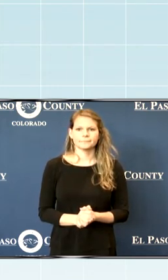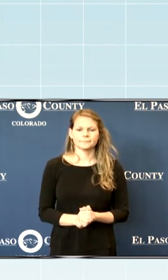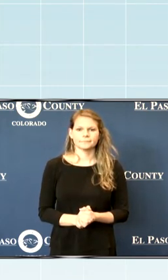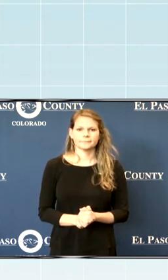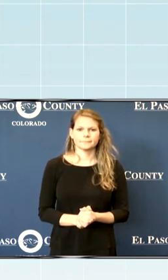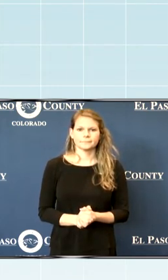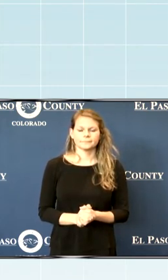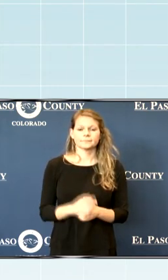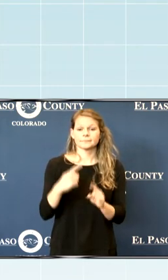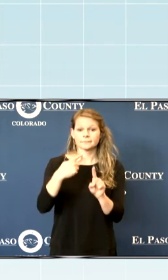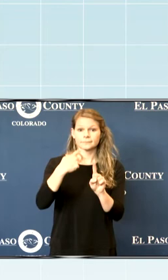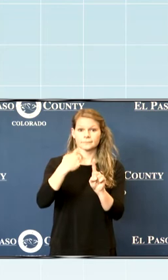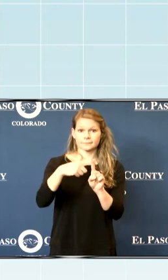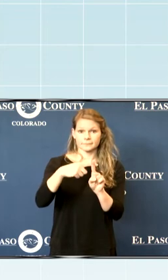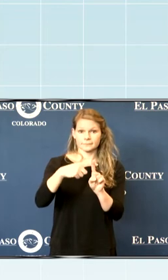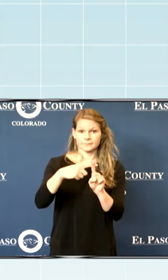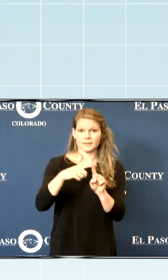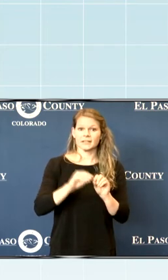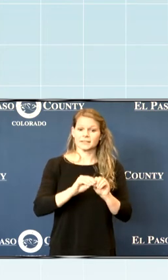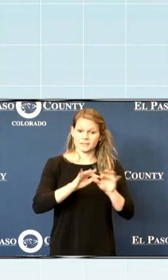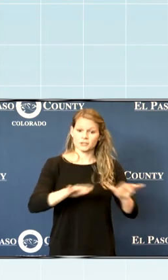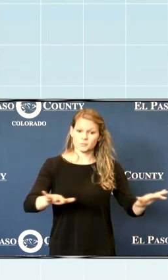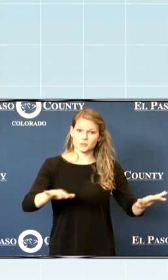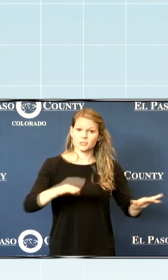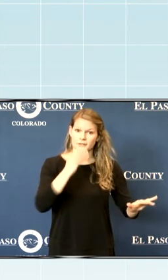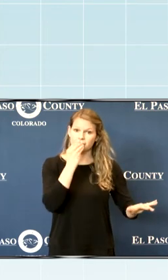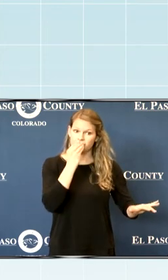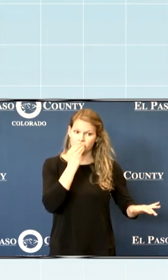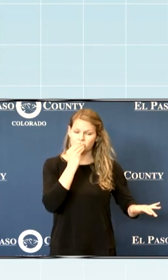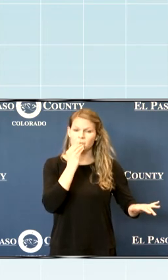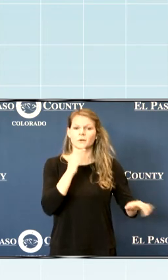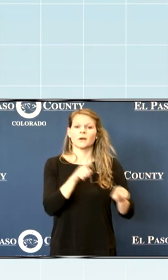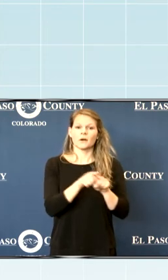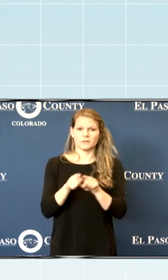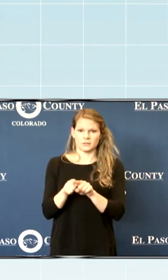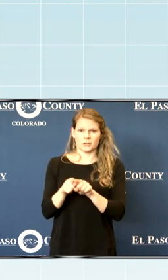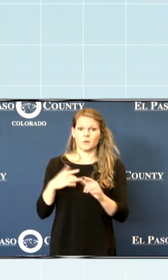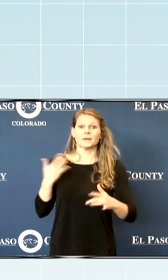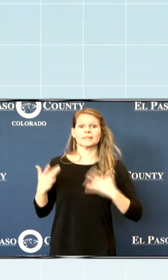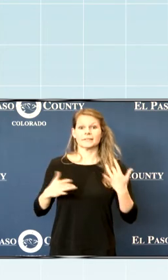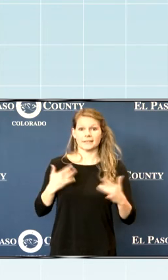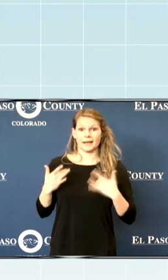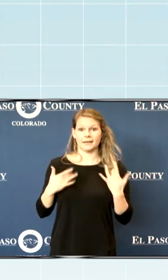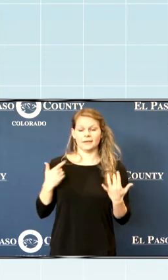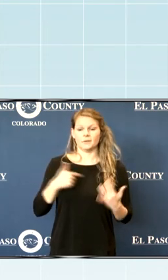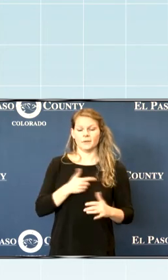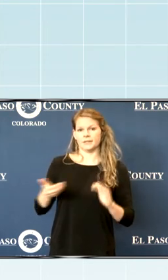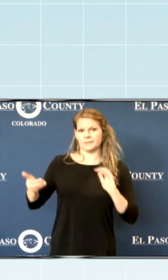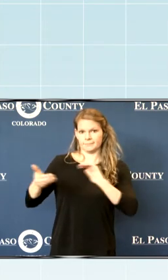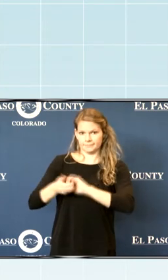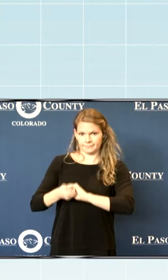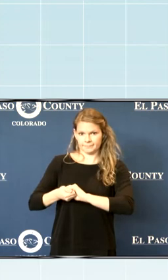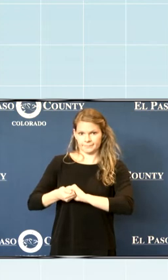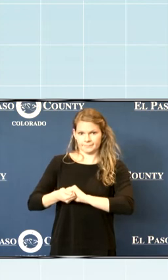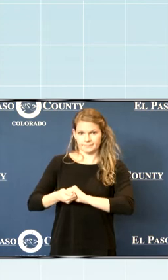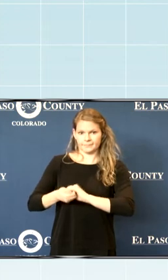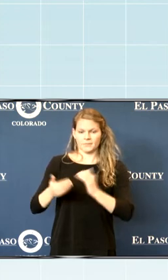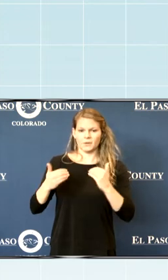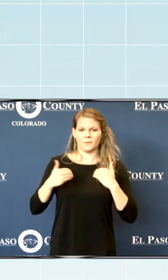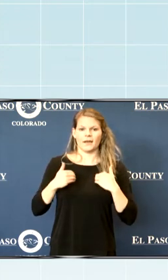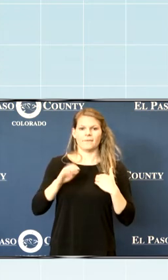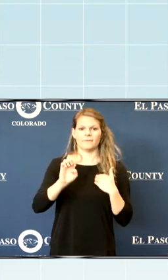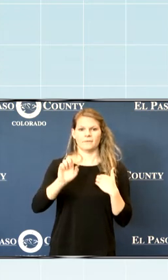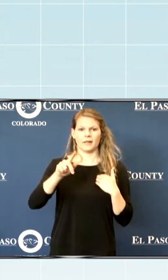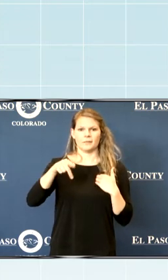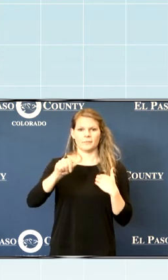In addition to the distribution of food, we're excited that we partner to have an El